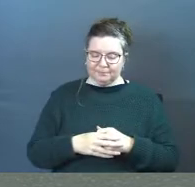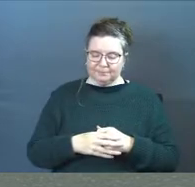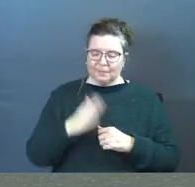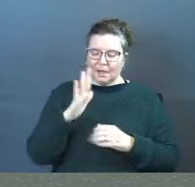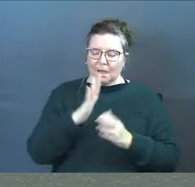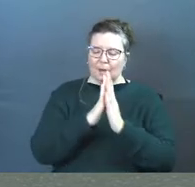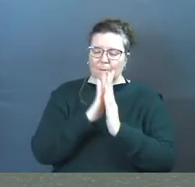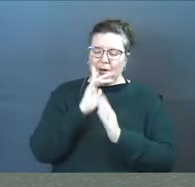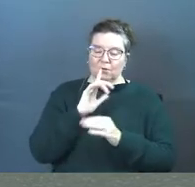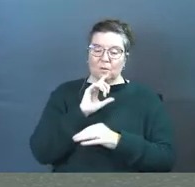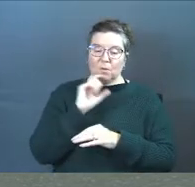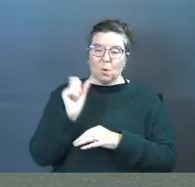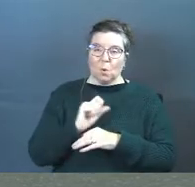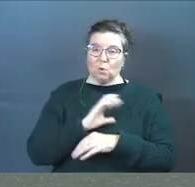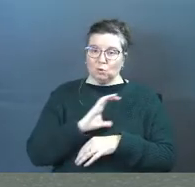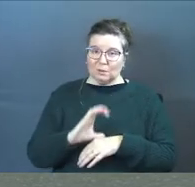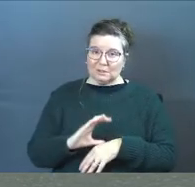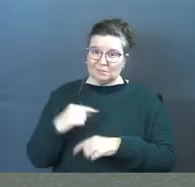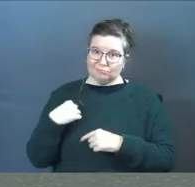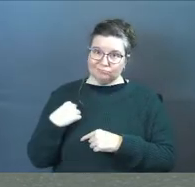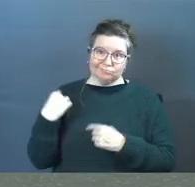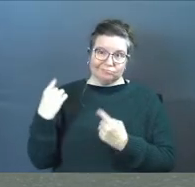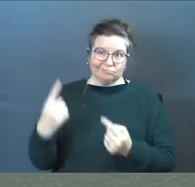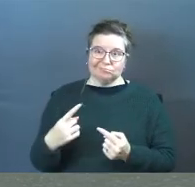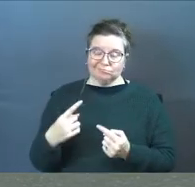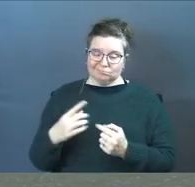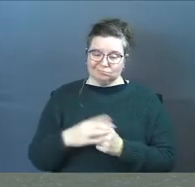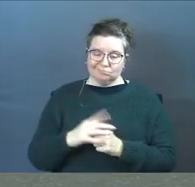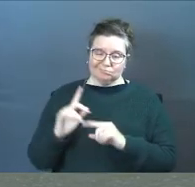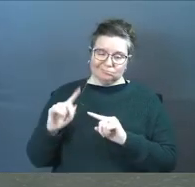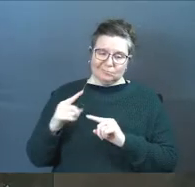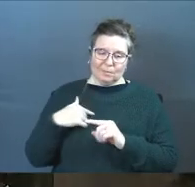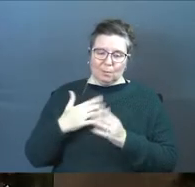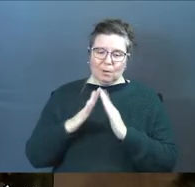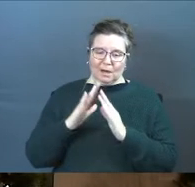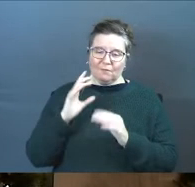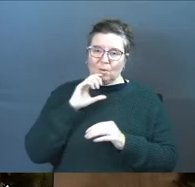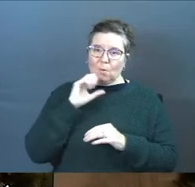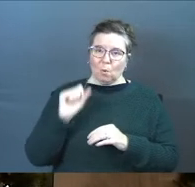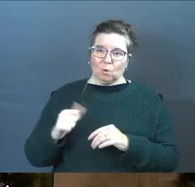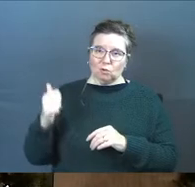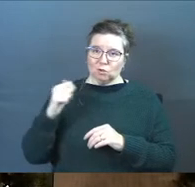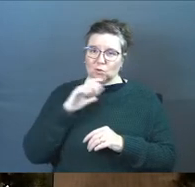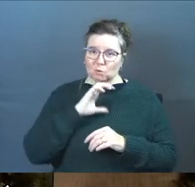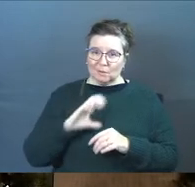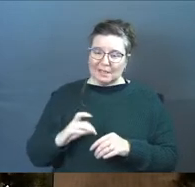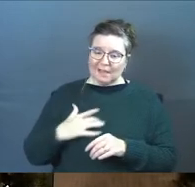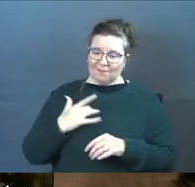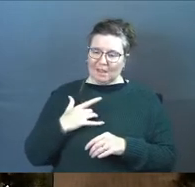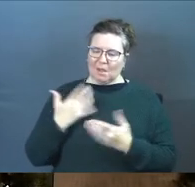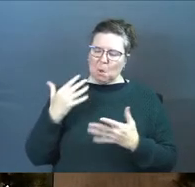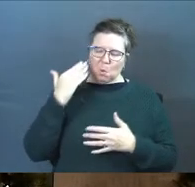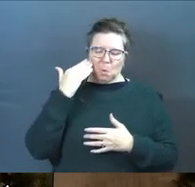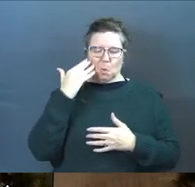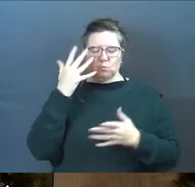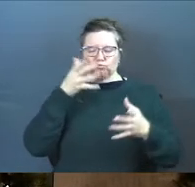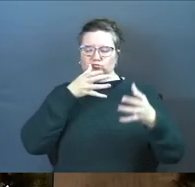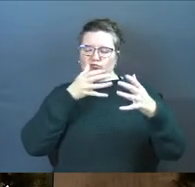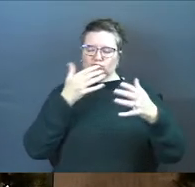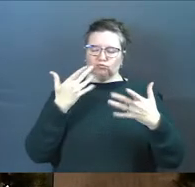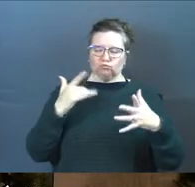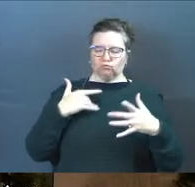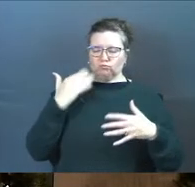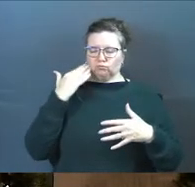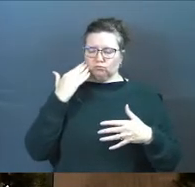God, I pray for the old Christians in the room. I pray for the old Christians that feel like they've heard all this